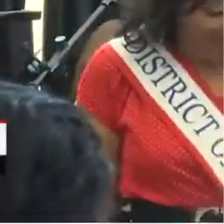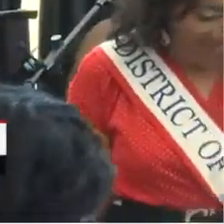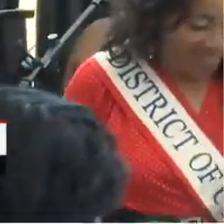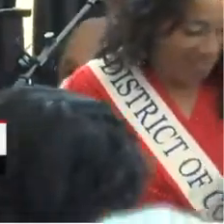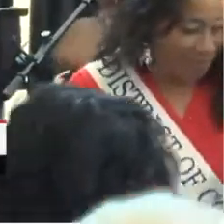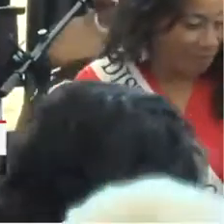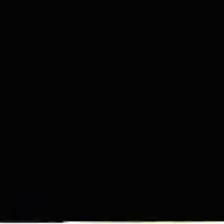Thank you, Mayor Bowser.